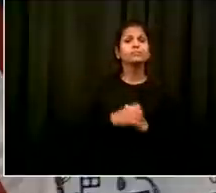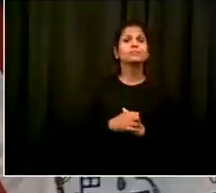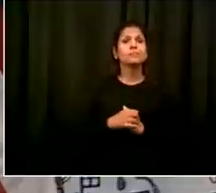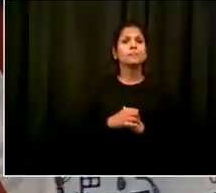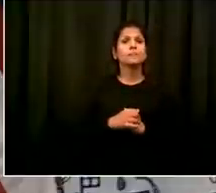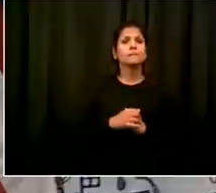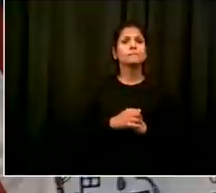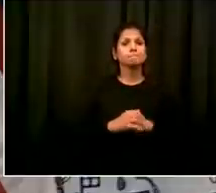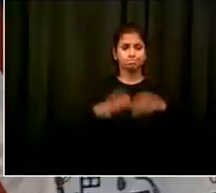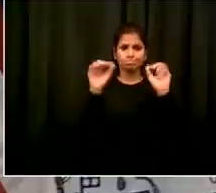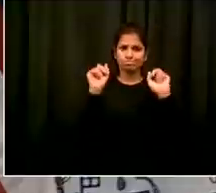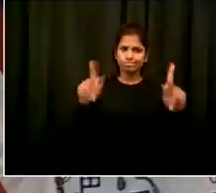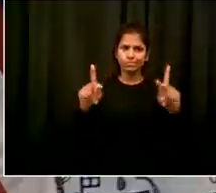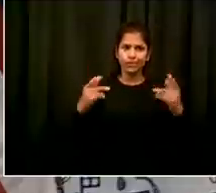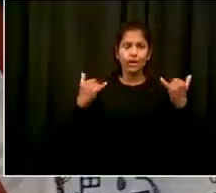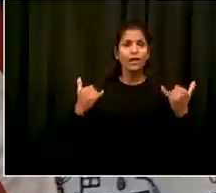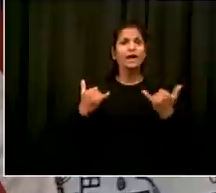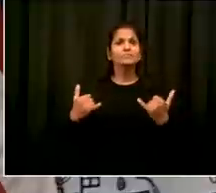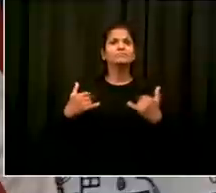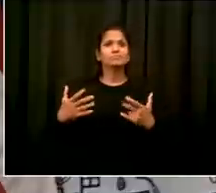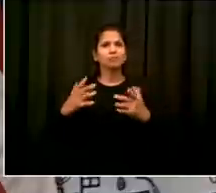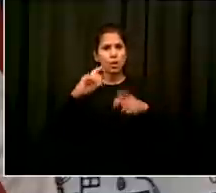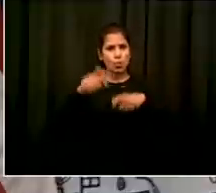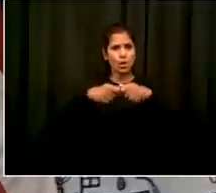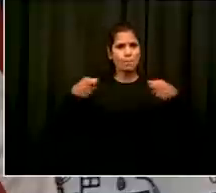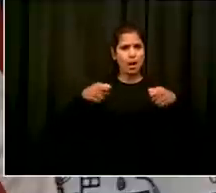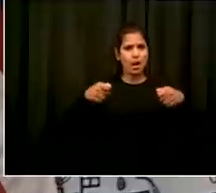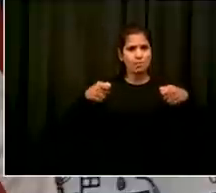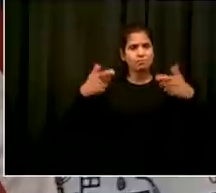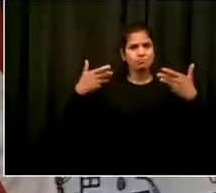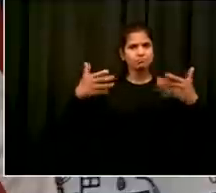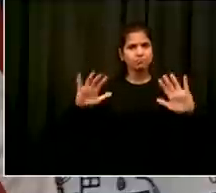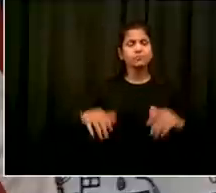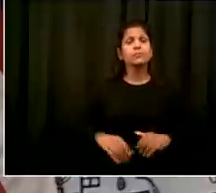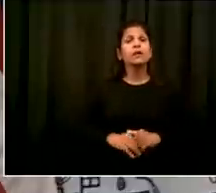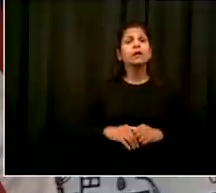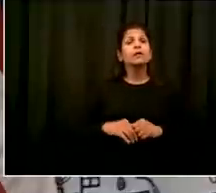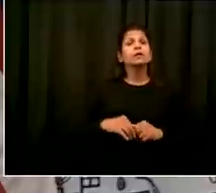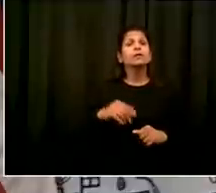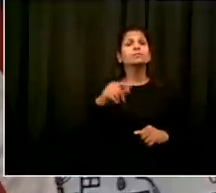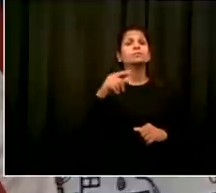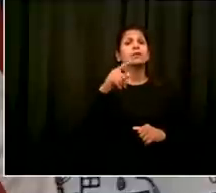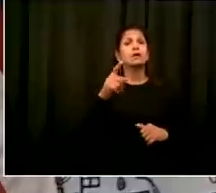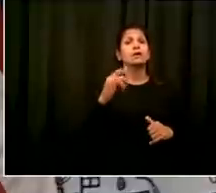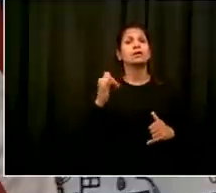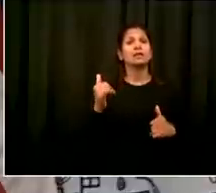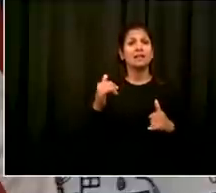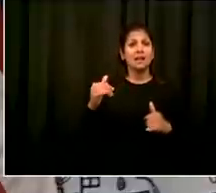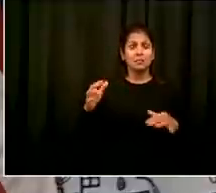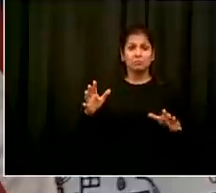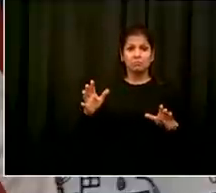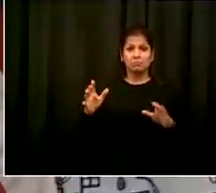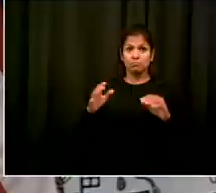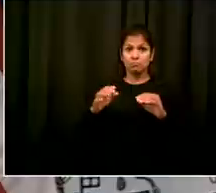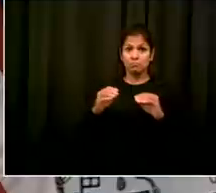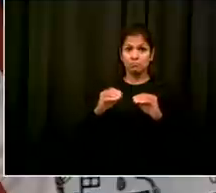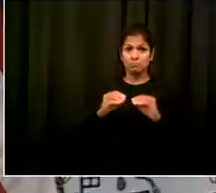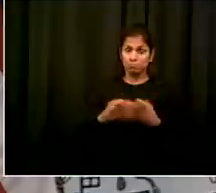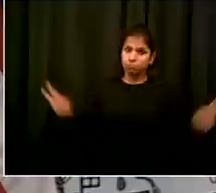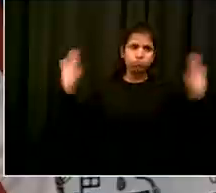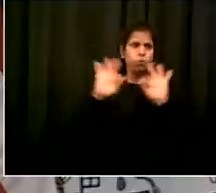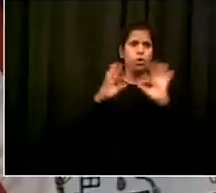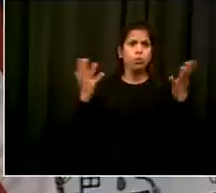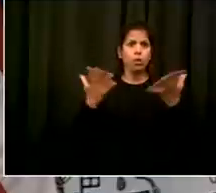questions have gotten at something really important which is holding the line here in new york city everyone should be proud and it's